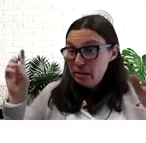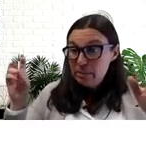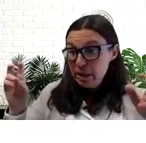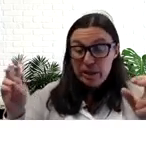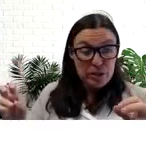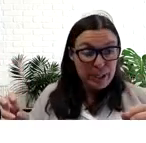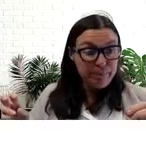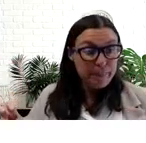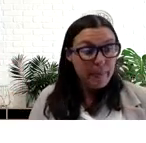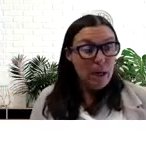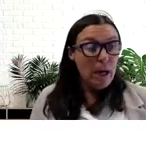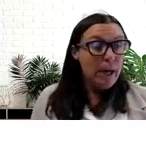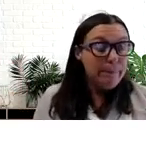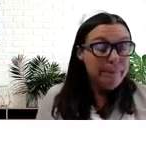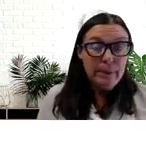obtaining the American dream.